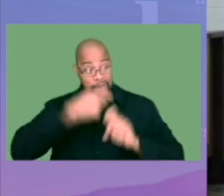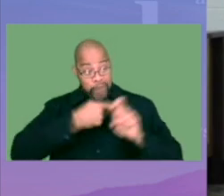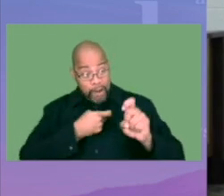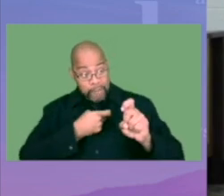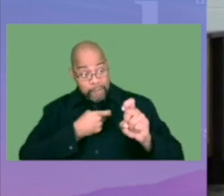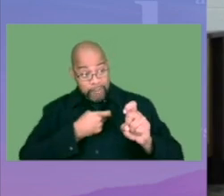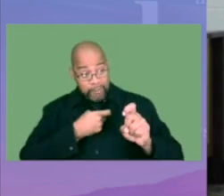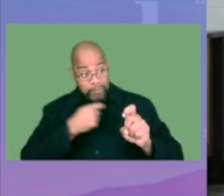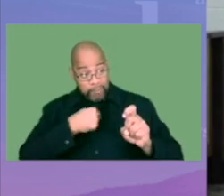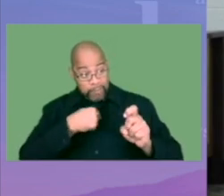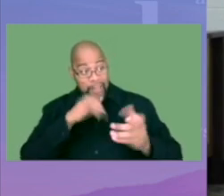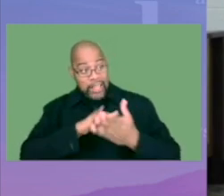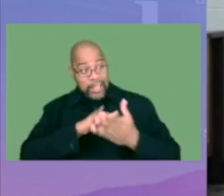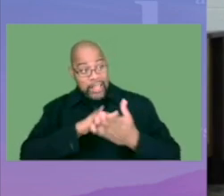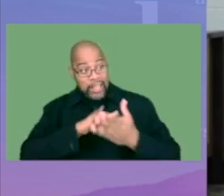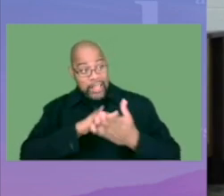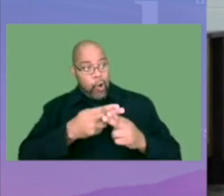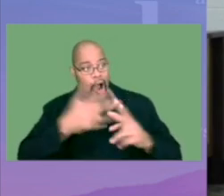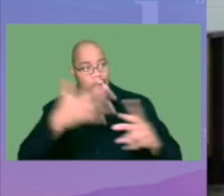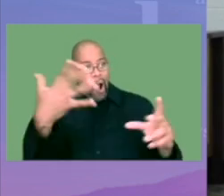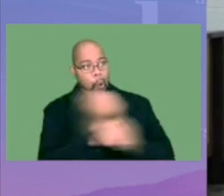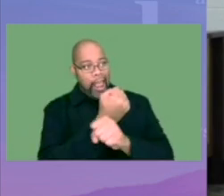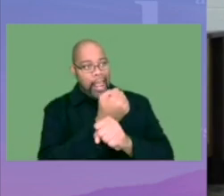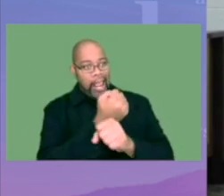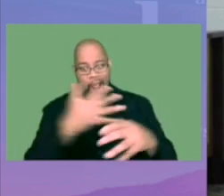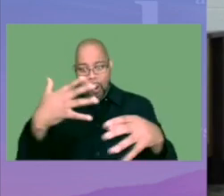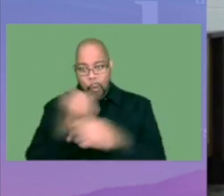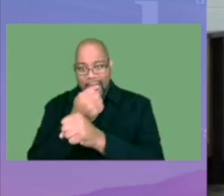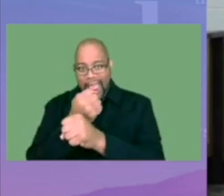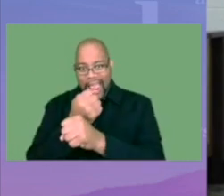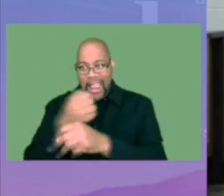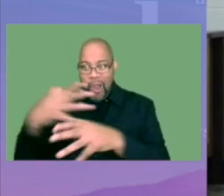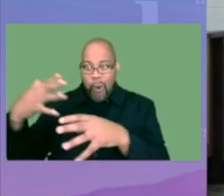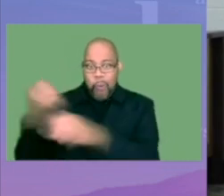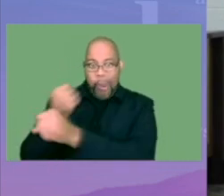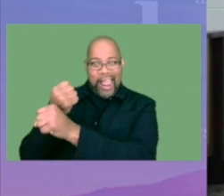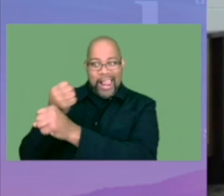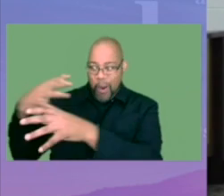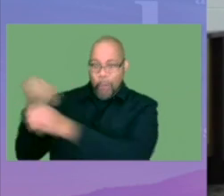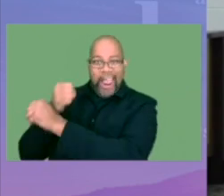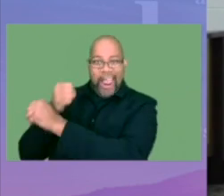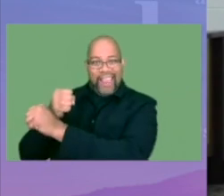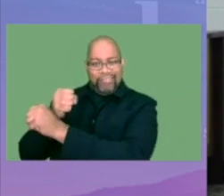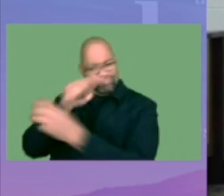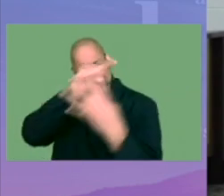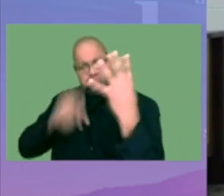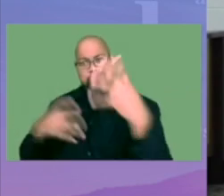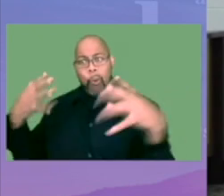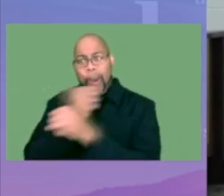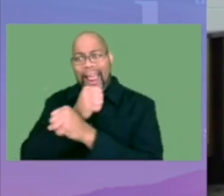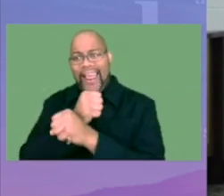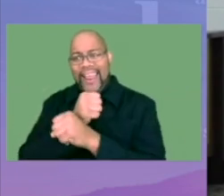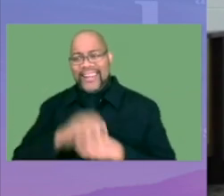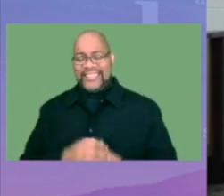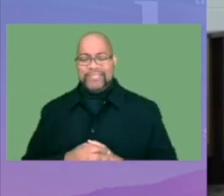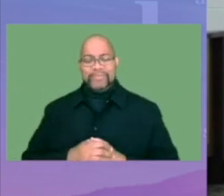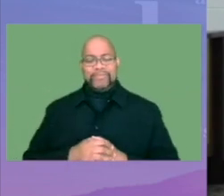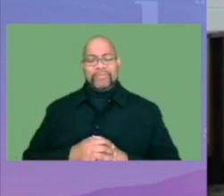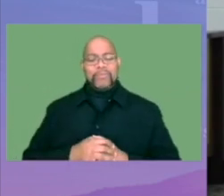Now, where I come from, that's called a win, win, win, win, win.